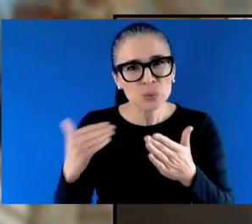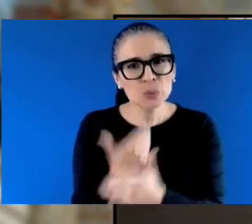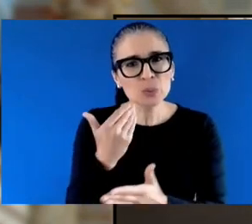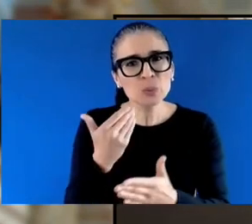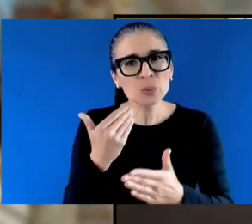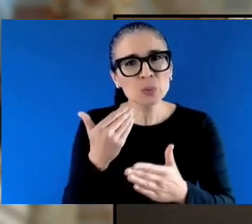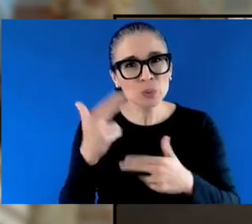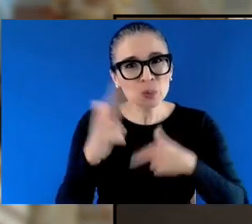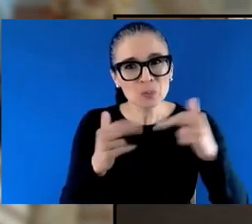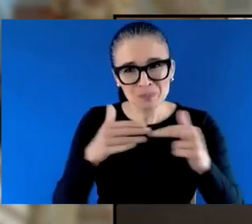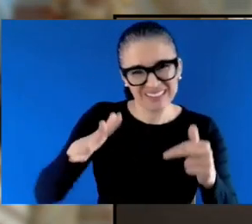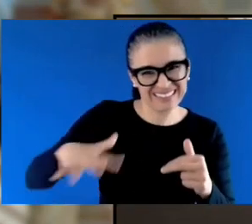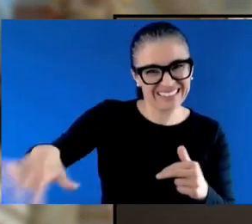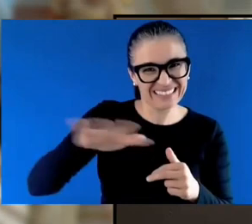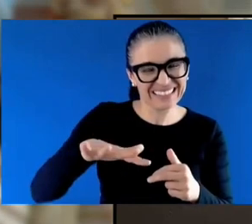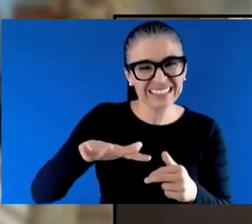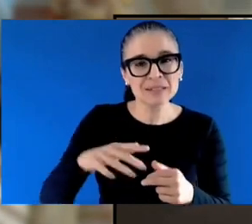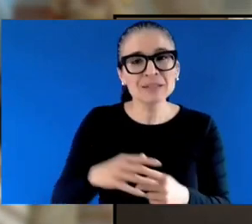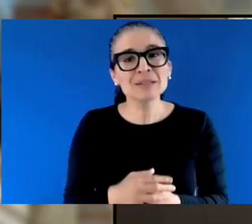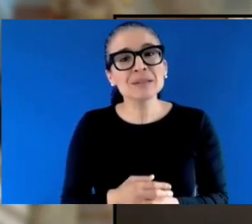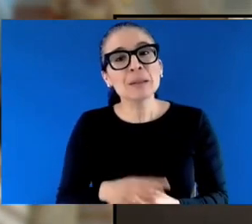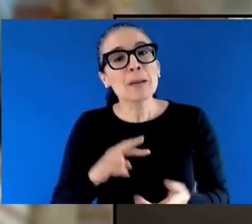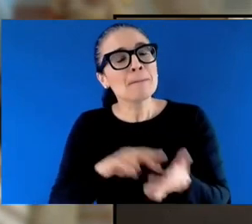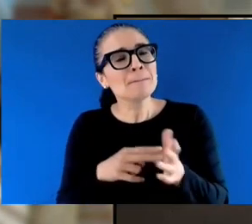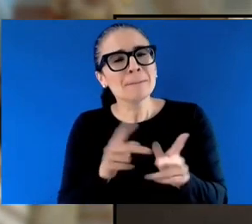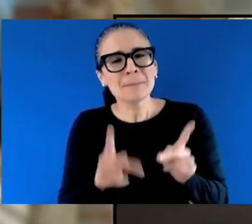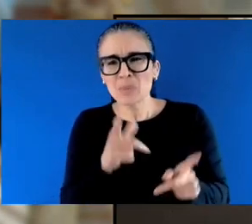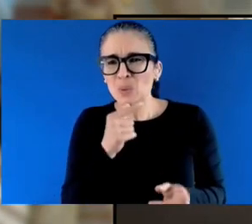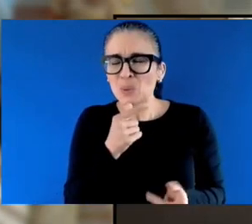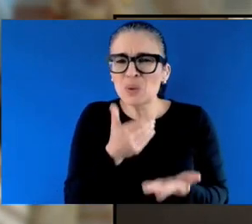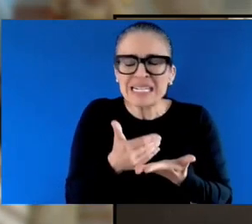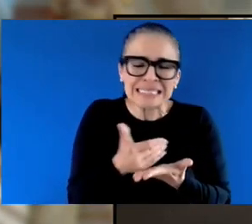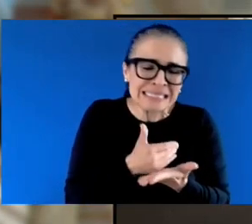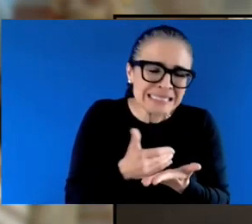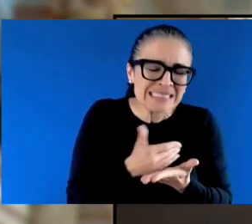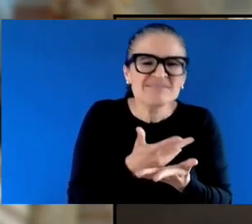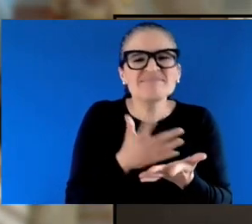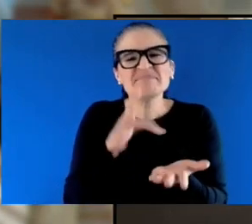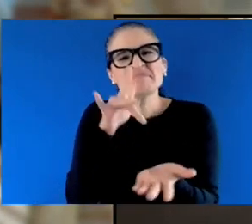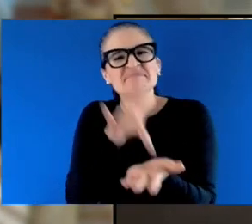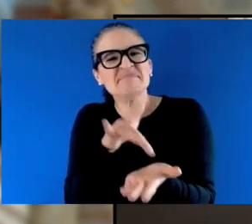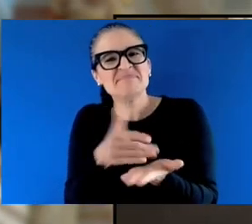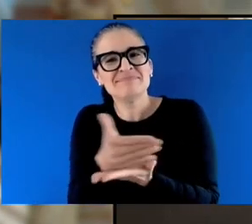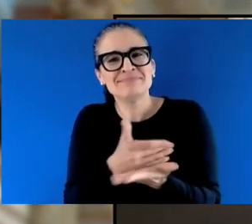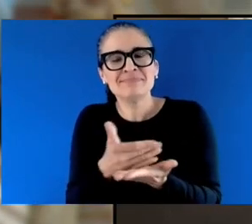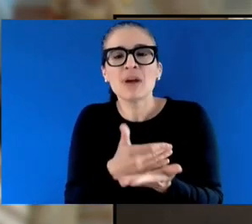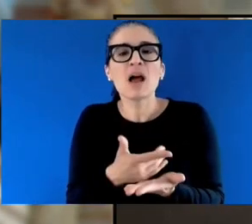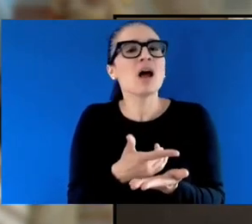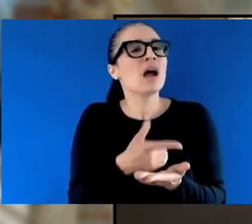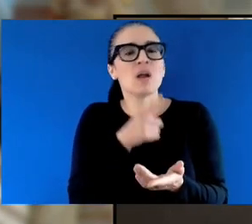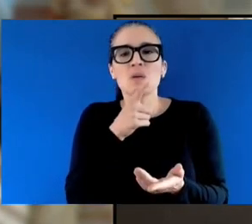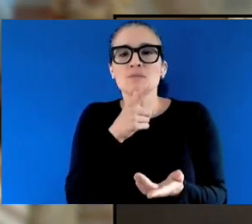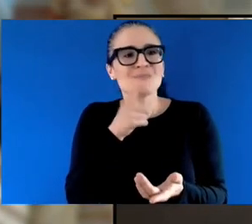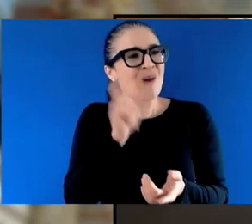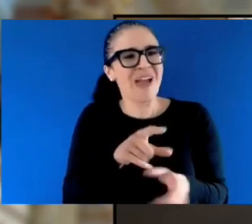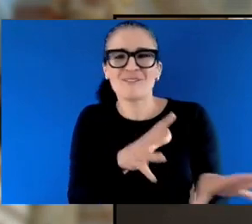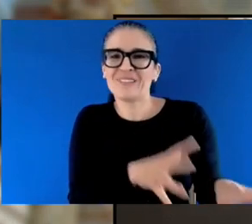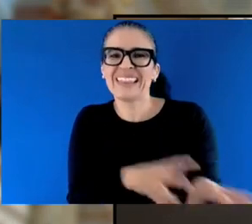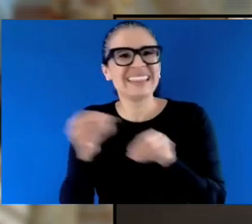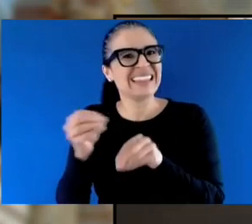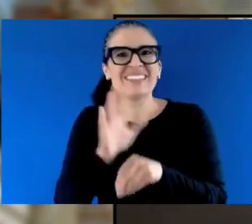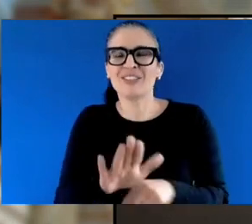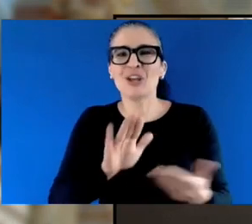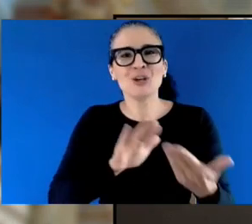aren't forced to move away from the community that they love. We are so fortunate to have such fantastic partners in our province.